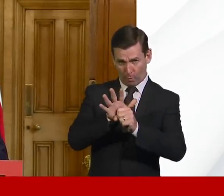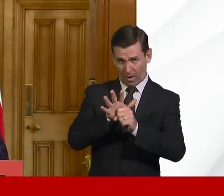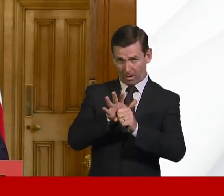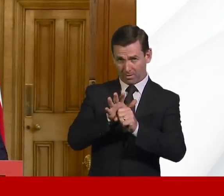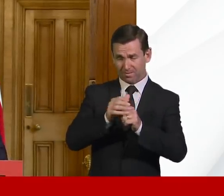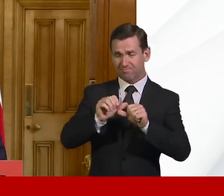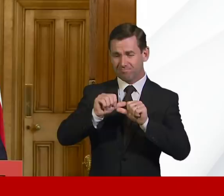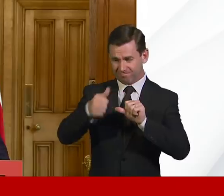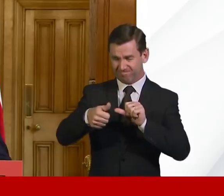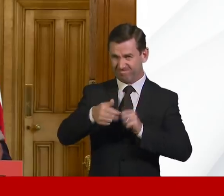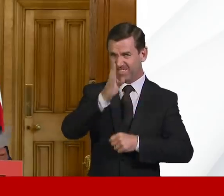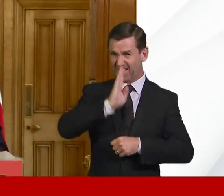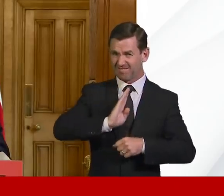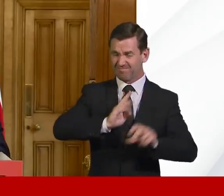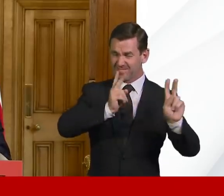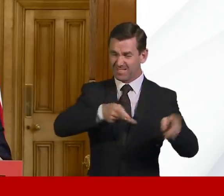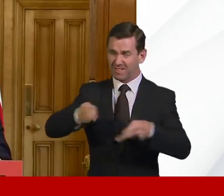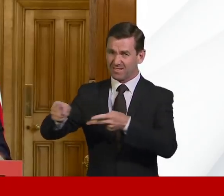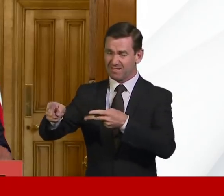have sadly died.